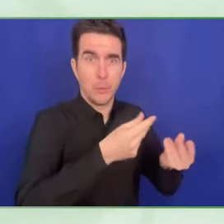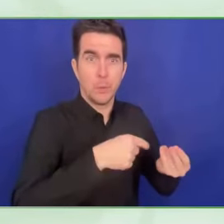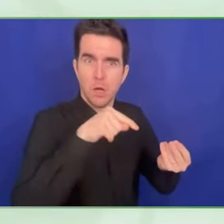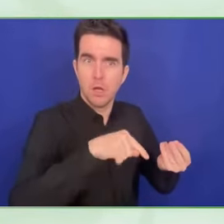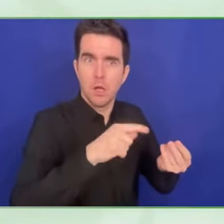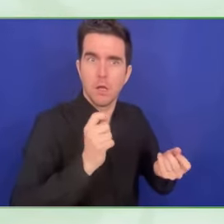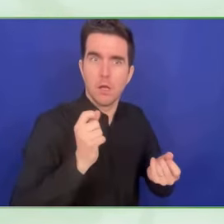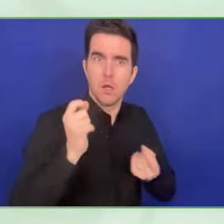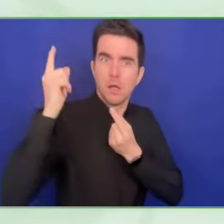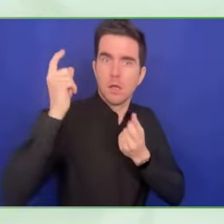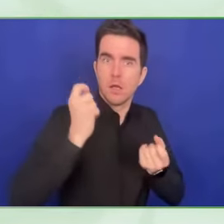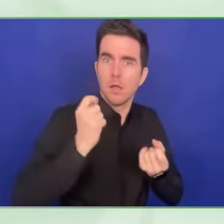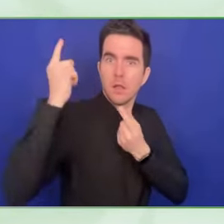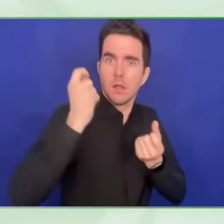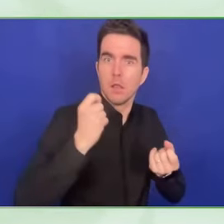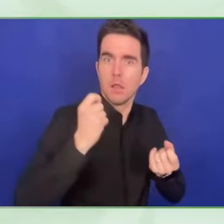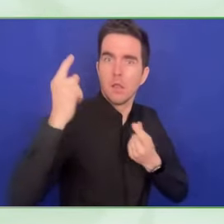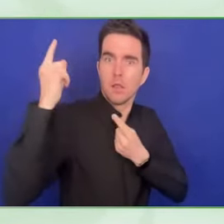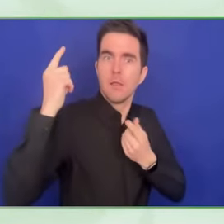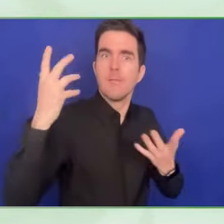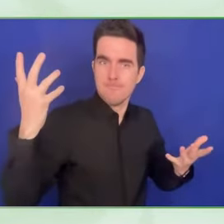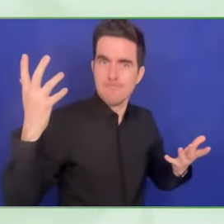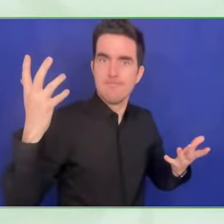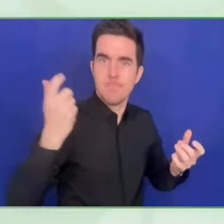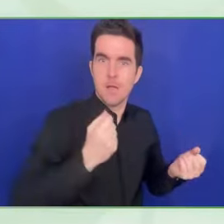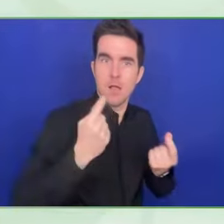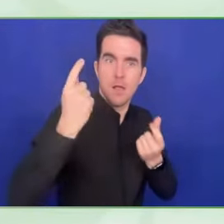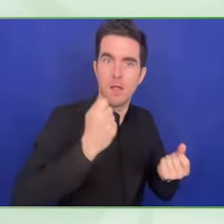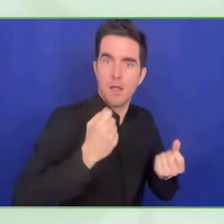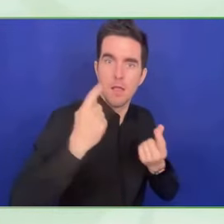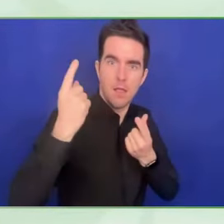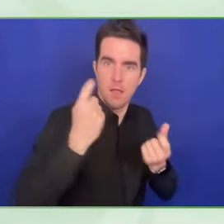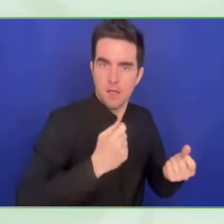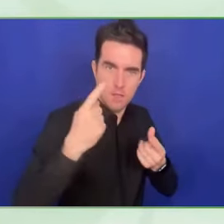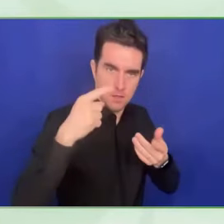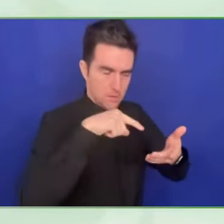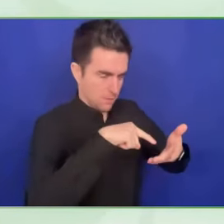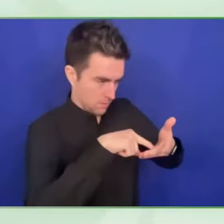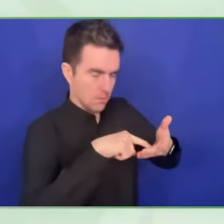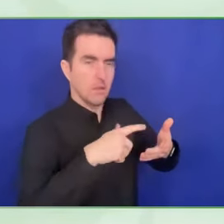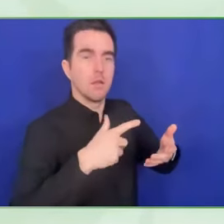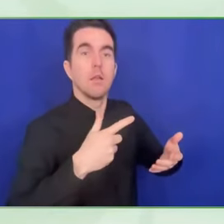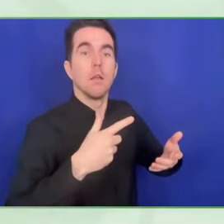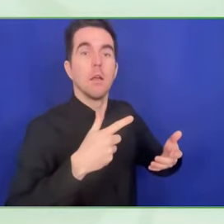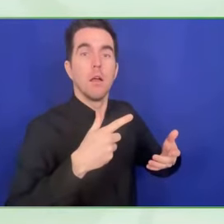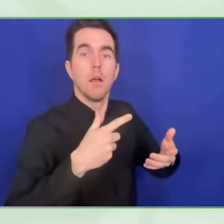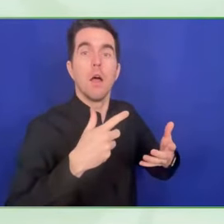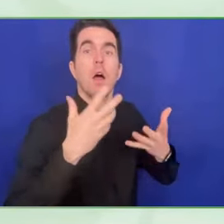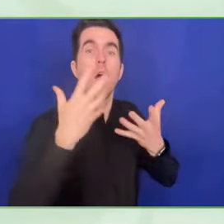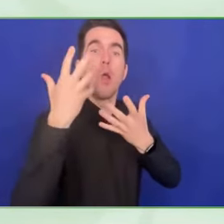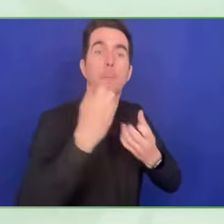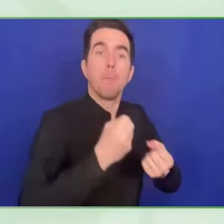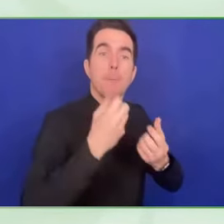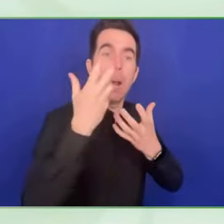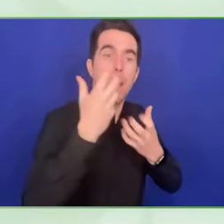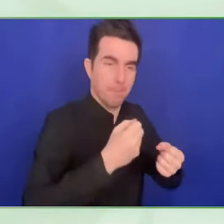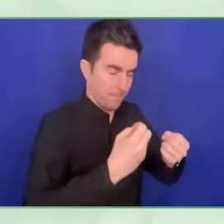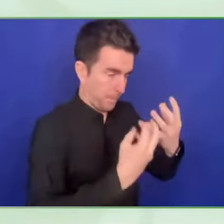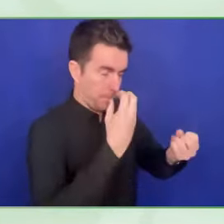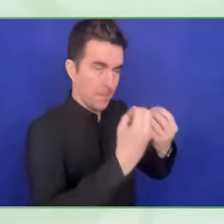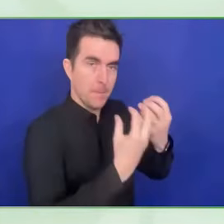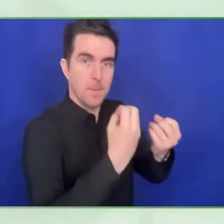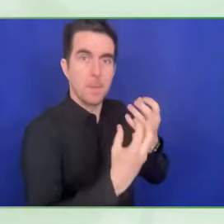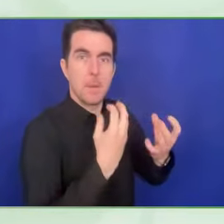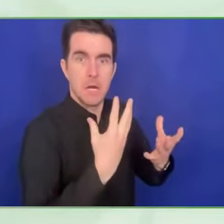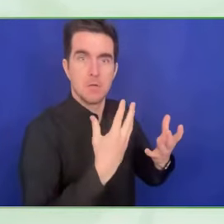How the last one is about the location. You are walking through the street and